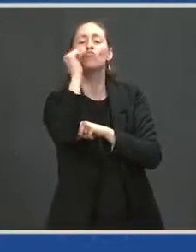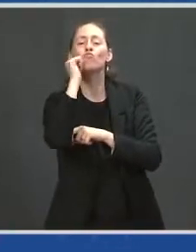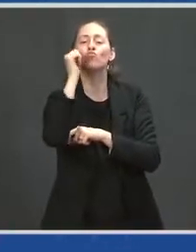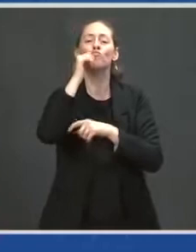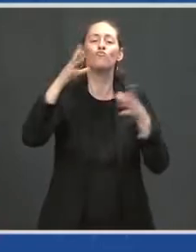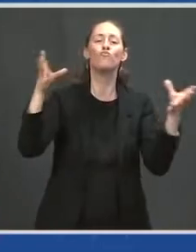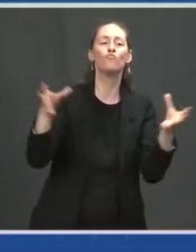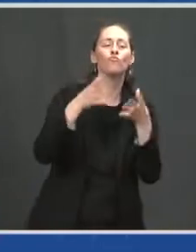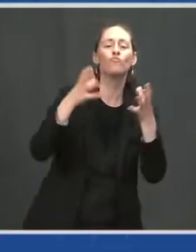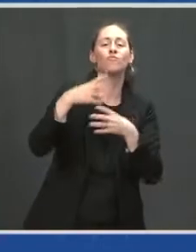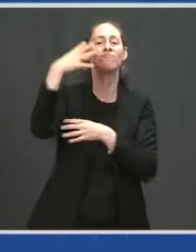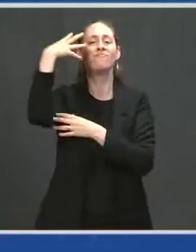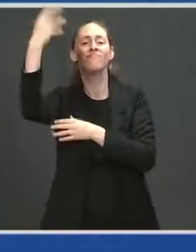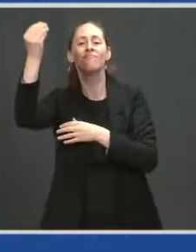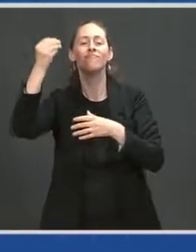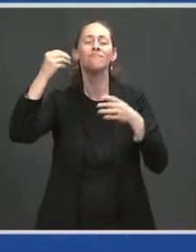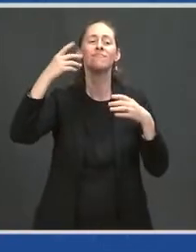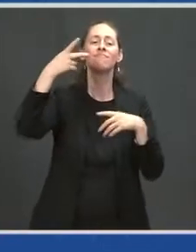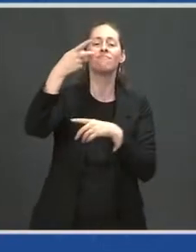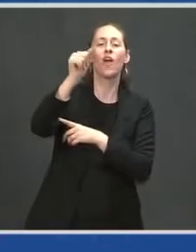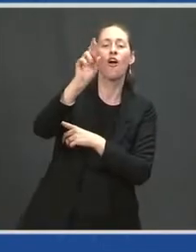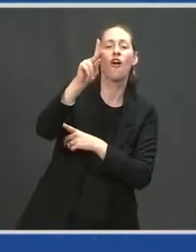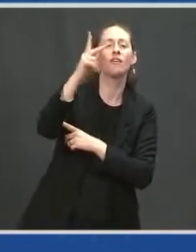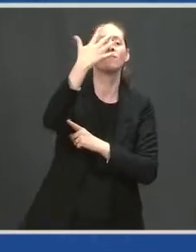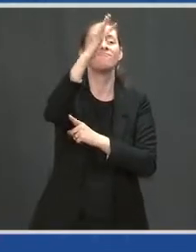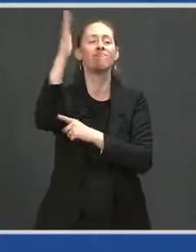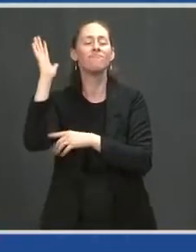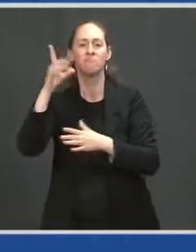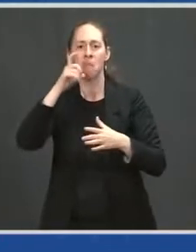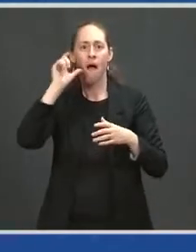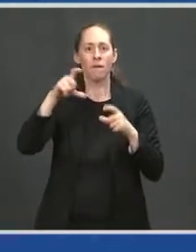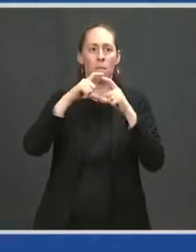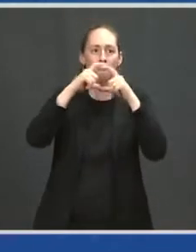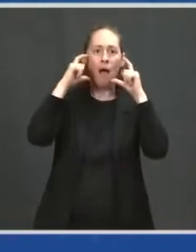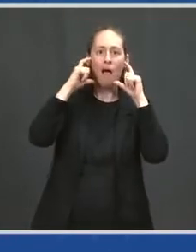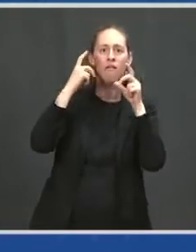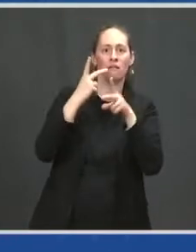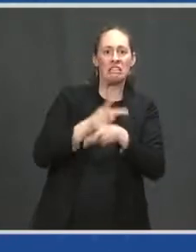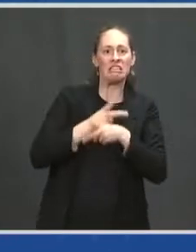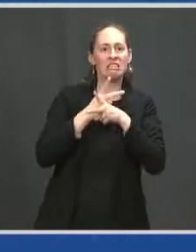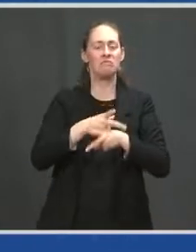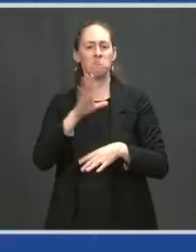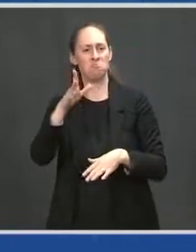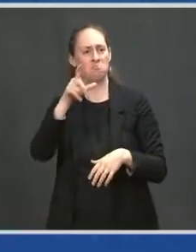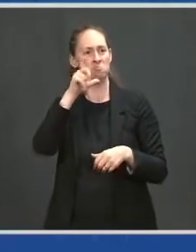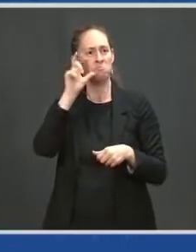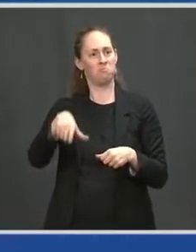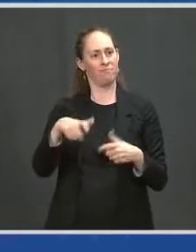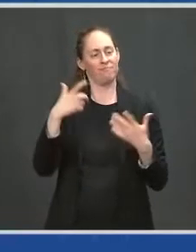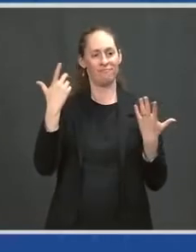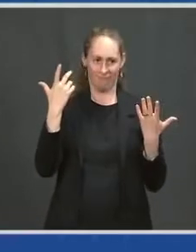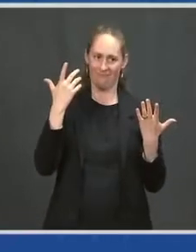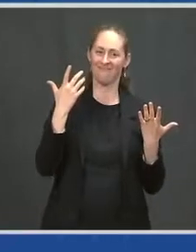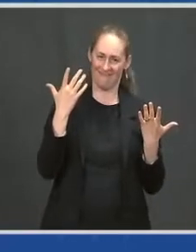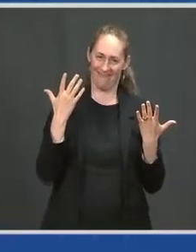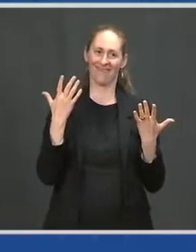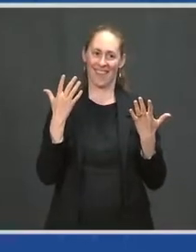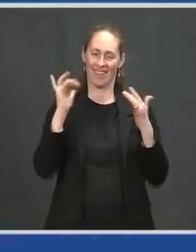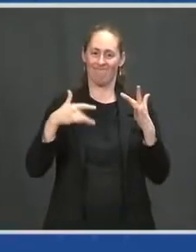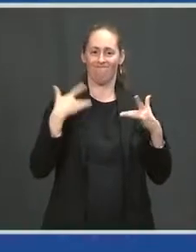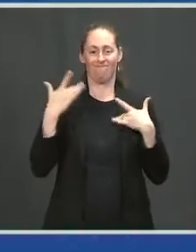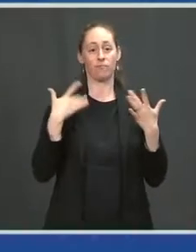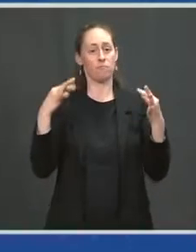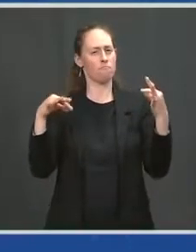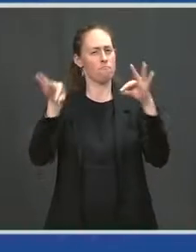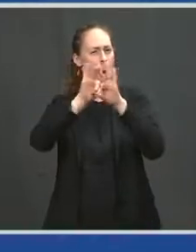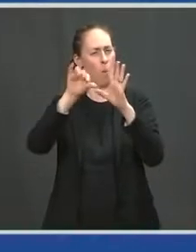park for a picnic without needing to mask up. We're back to that place now as long as you get vaccinated.